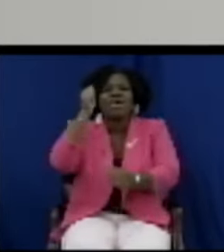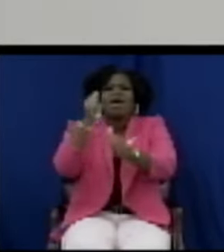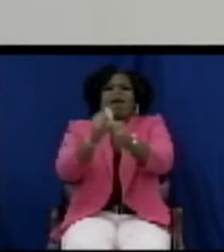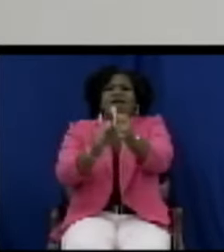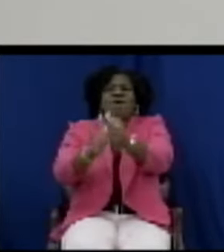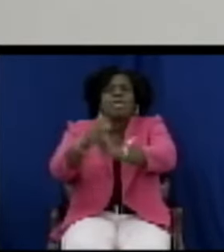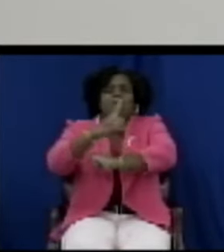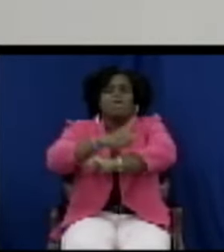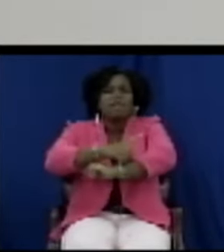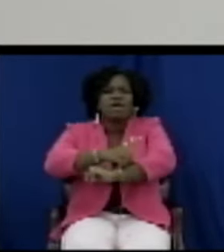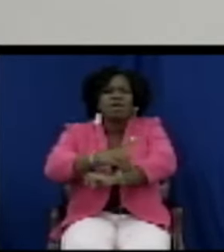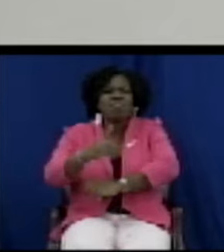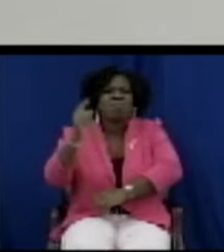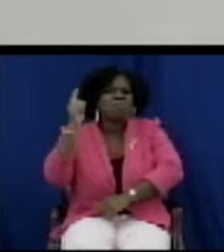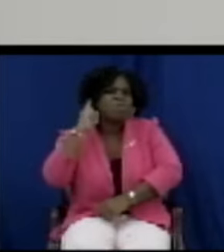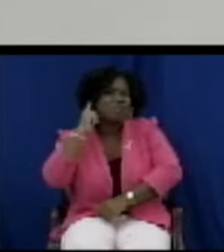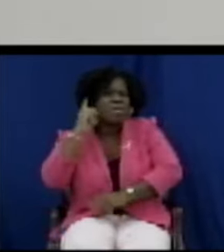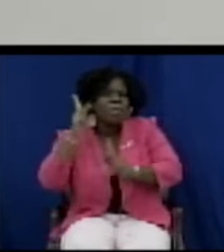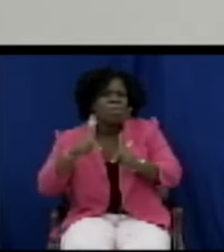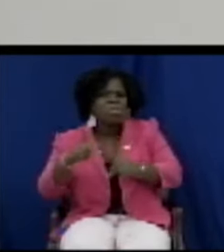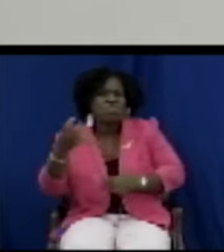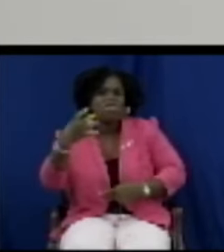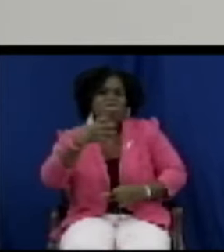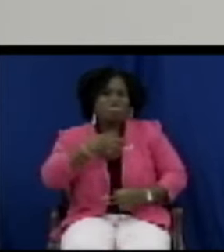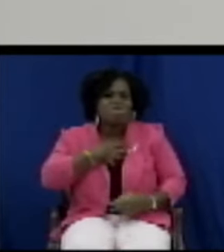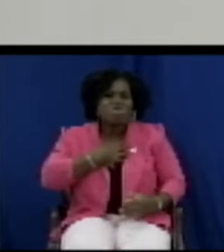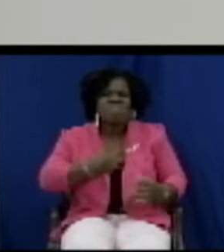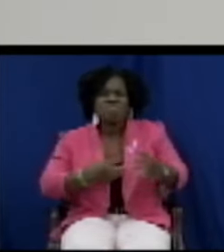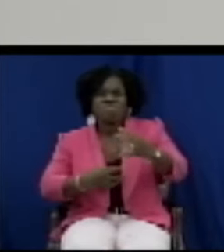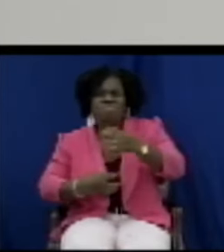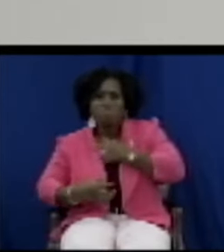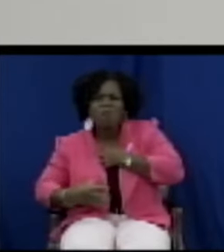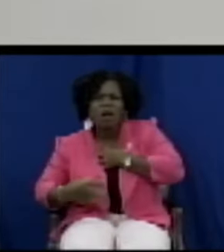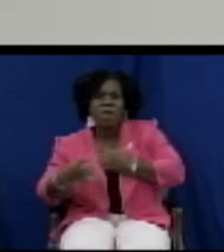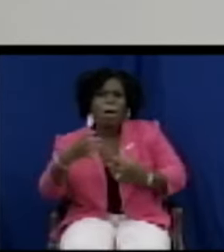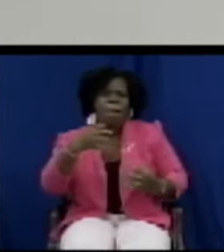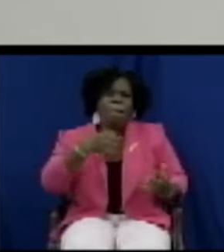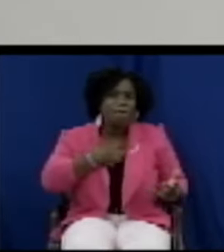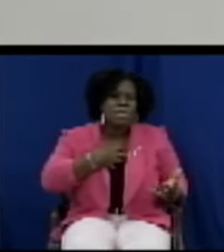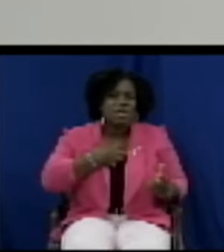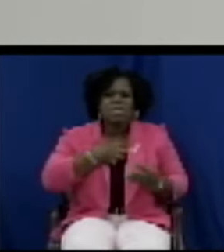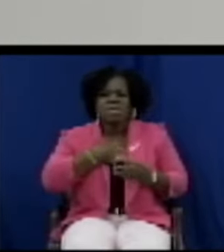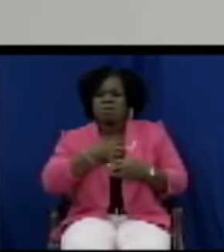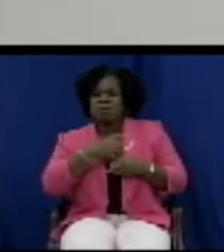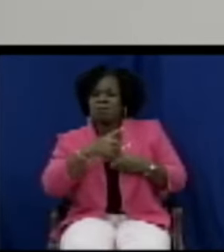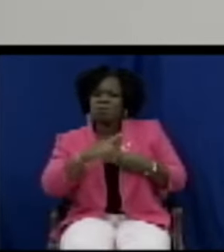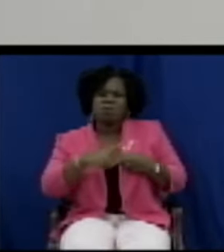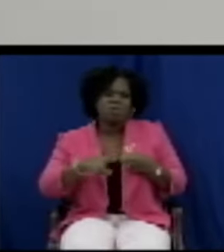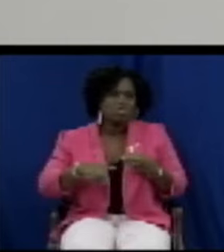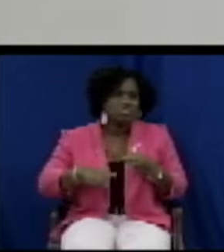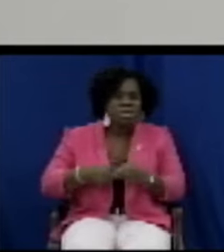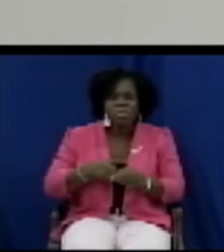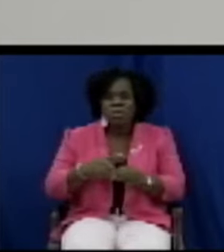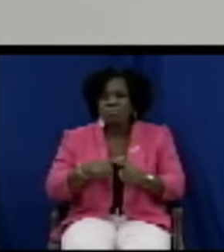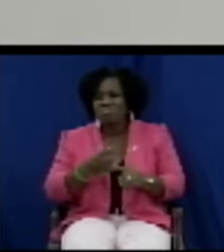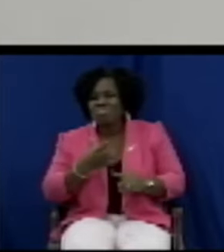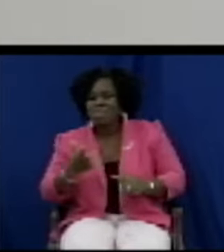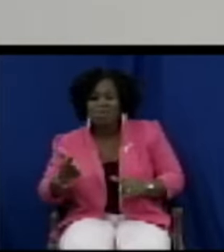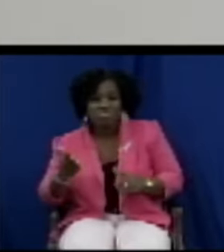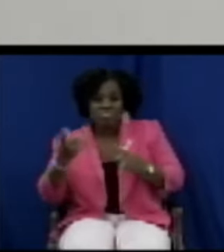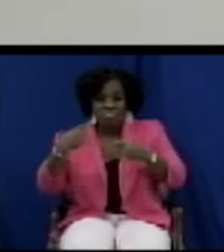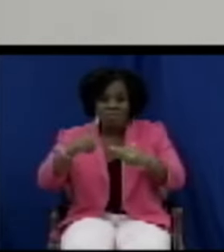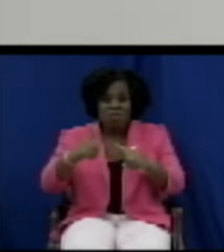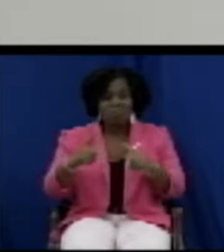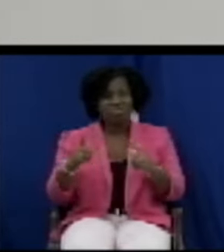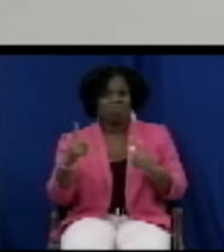from consumers every day we hear complaints about consumers from consumers when they go to the